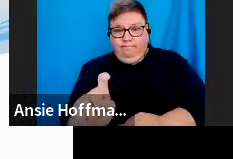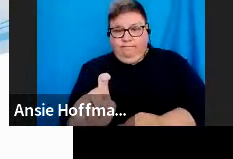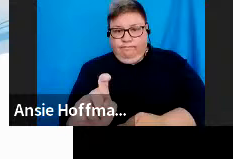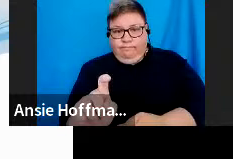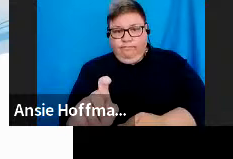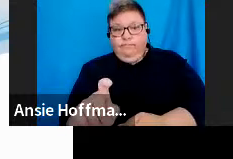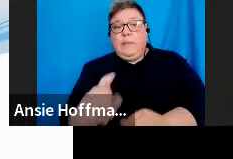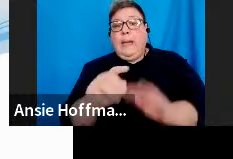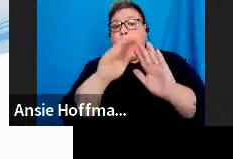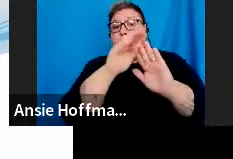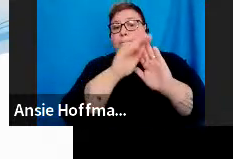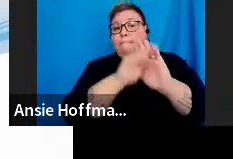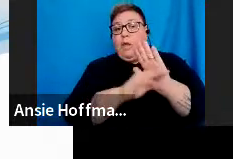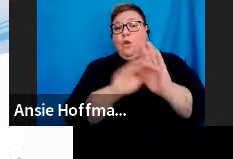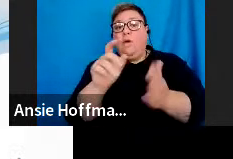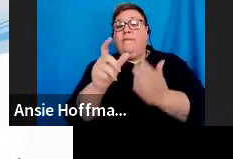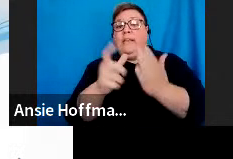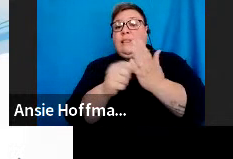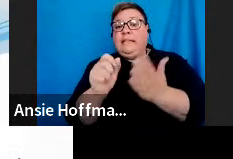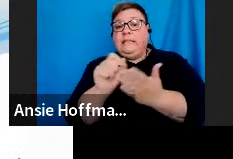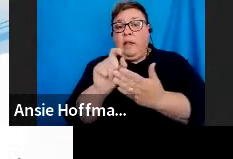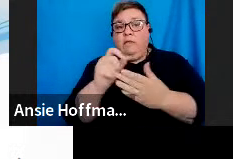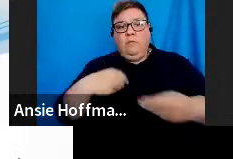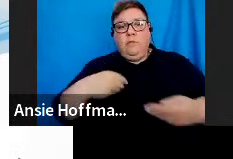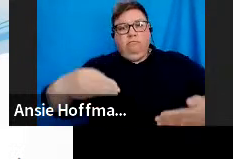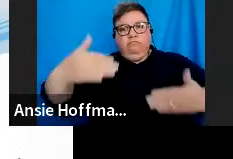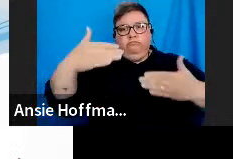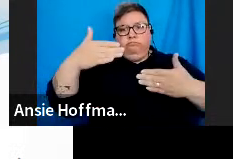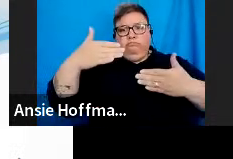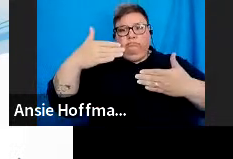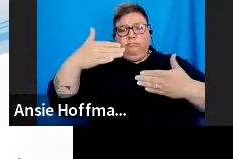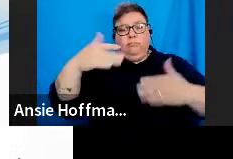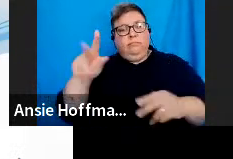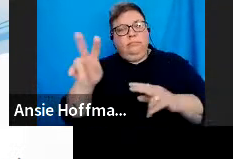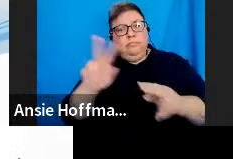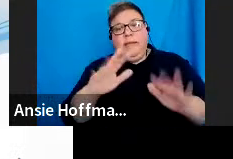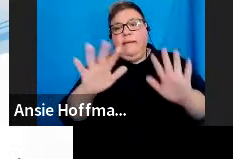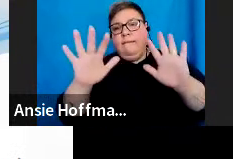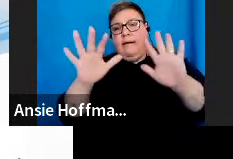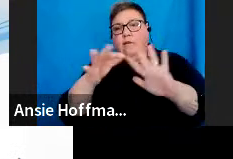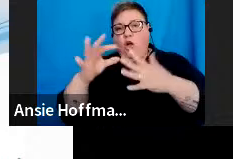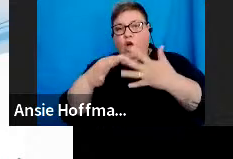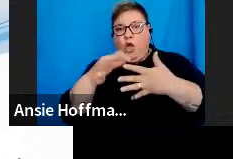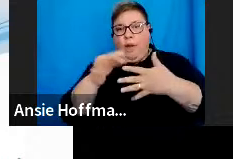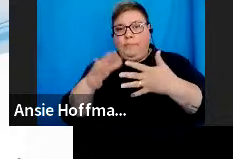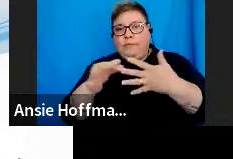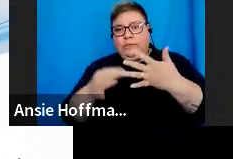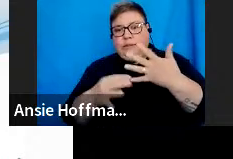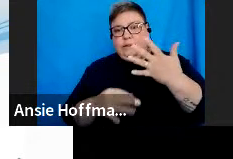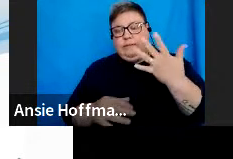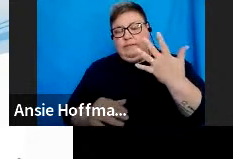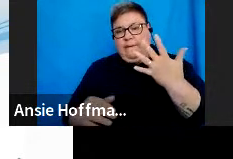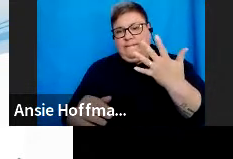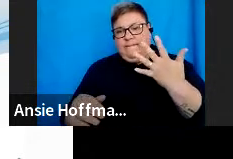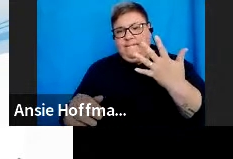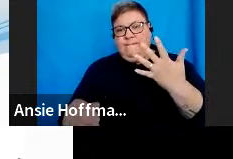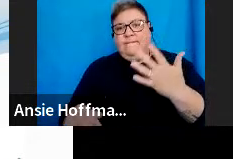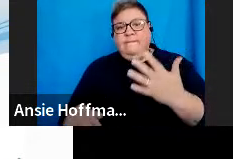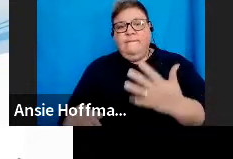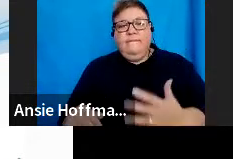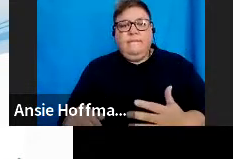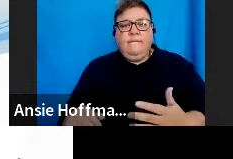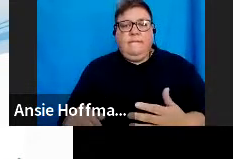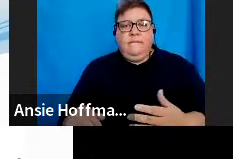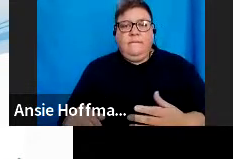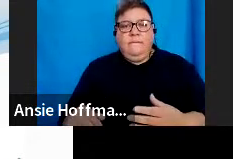directive options will then appear. So we've got five options when you select tax directives. You've got an option